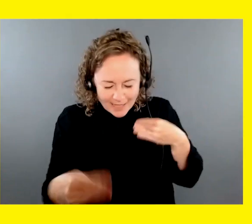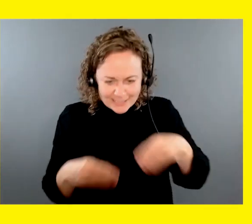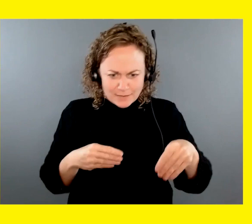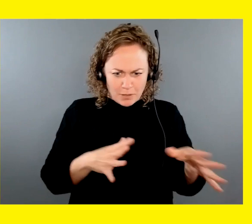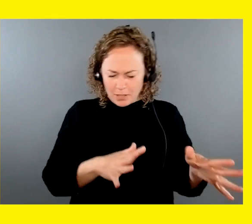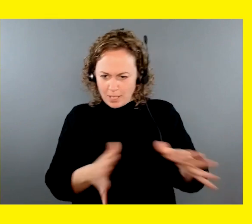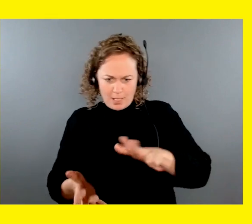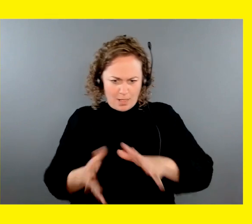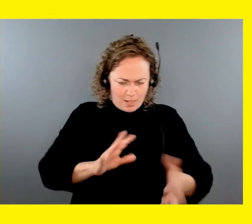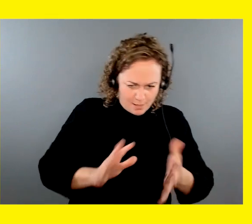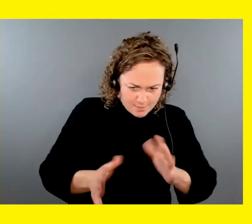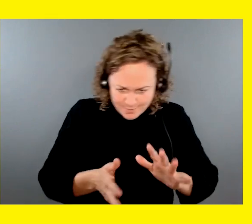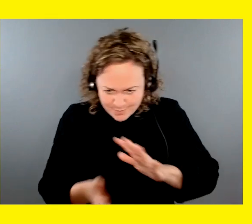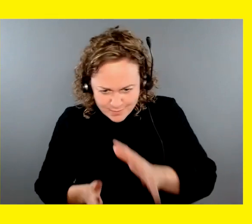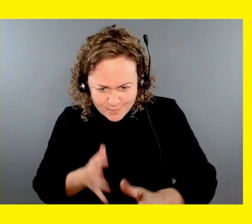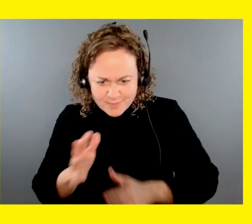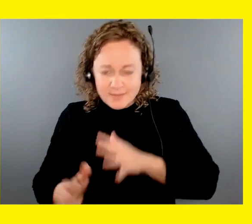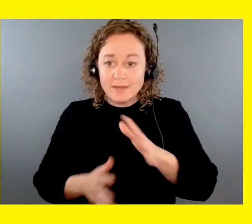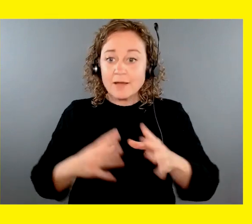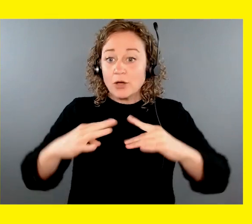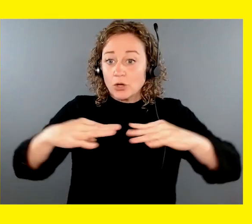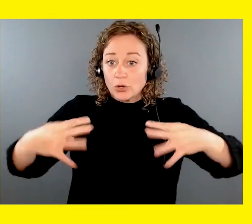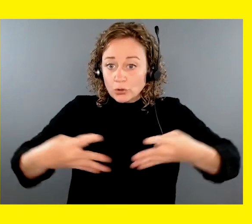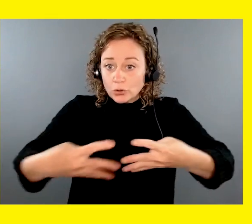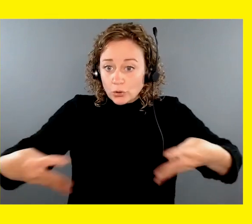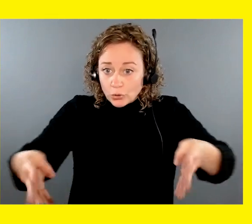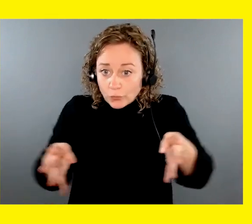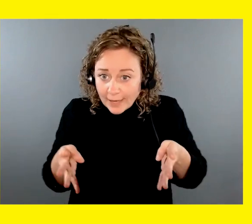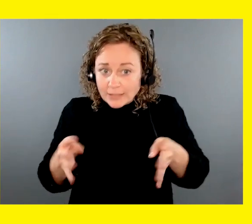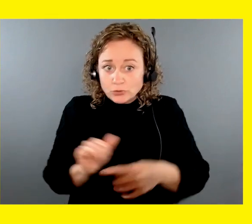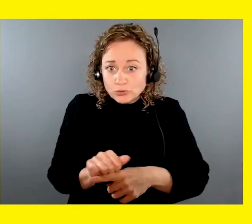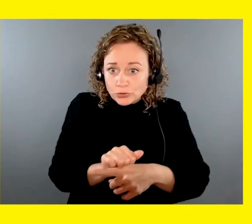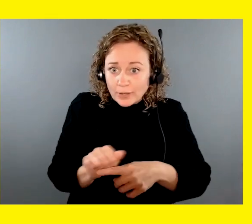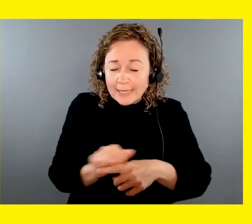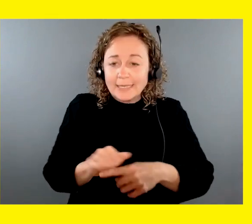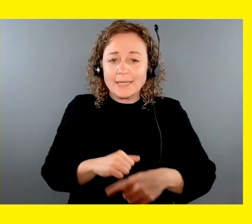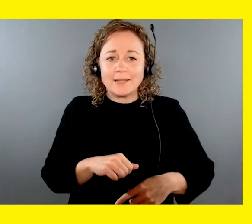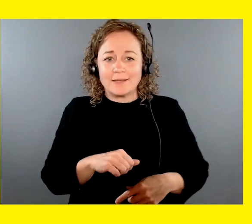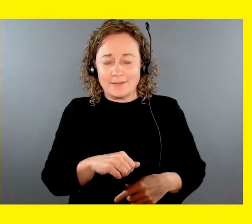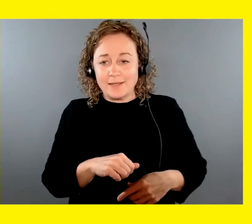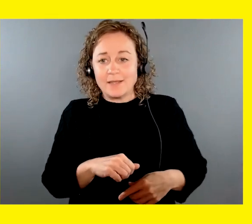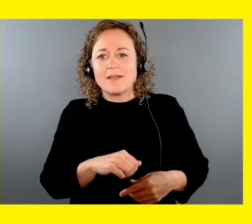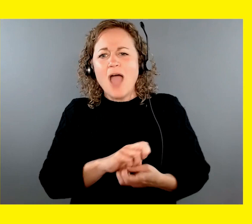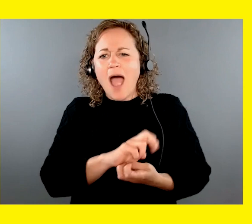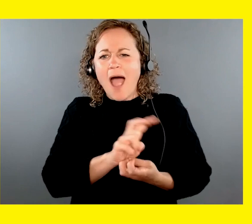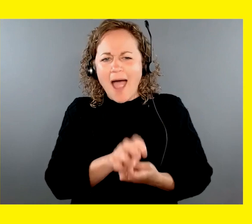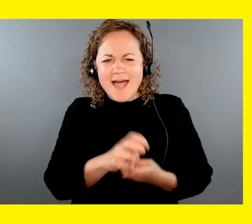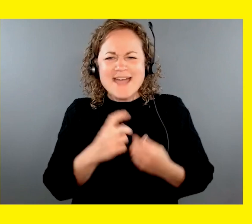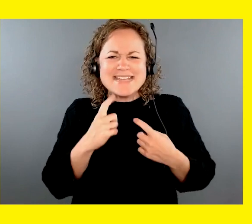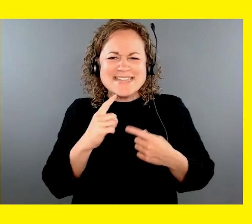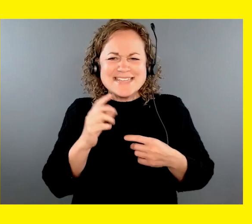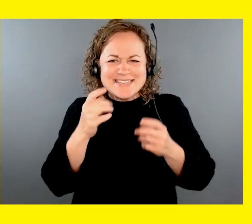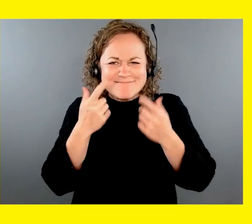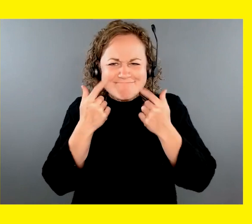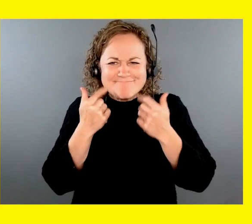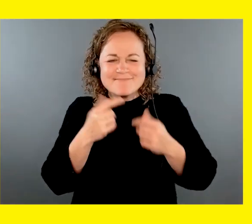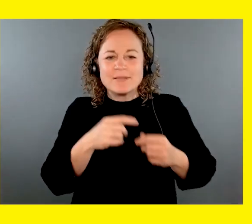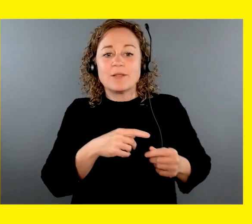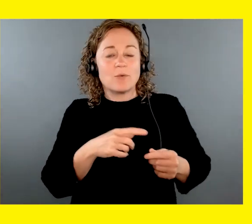really all the important things, know, house training, crate training, but we need your help. We can't do what we do